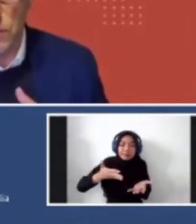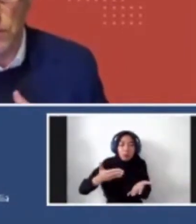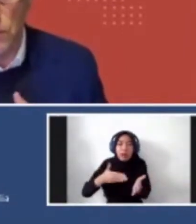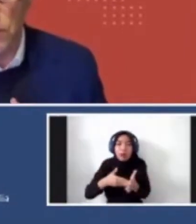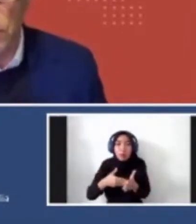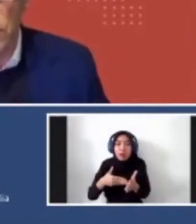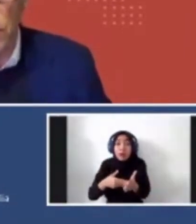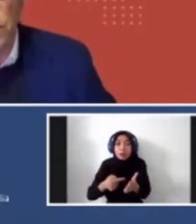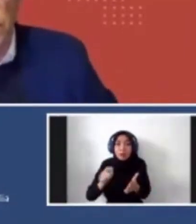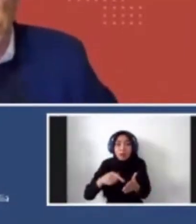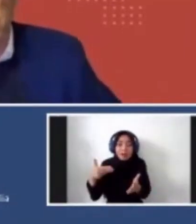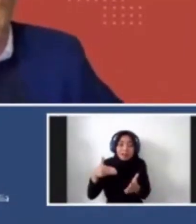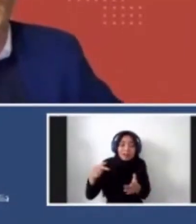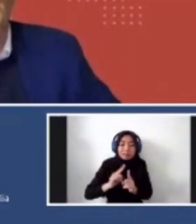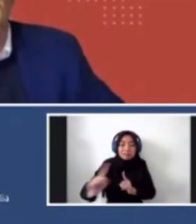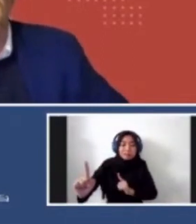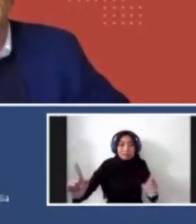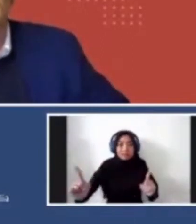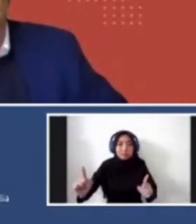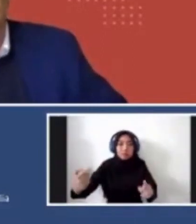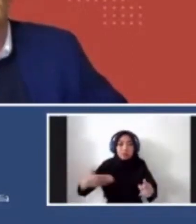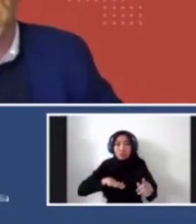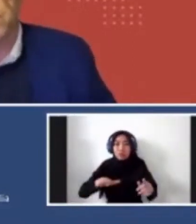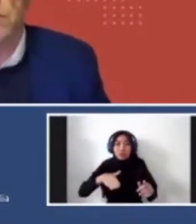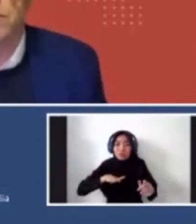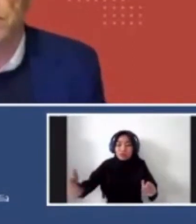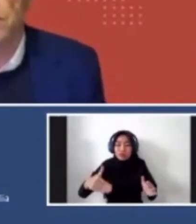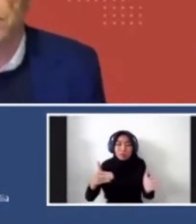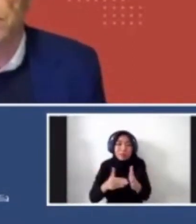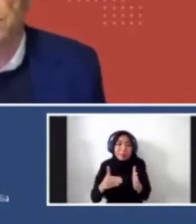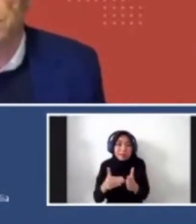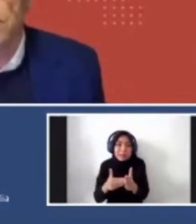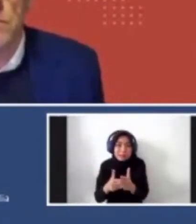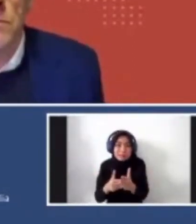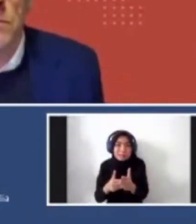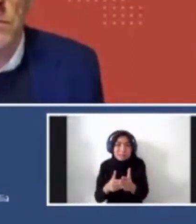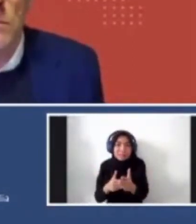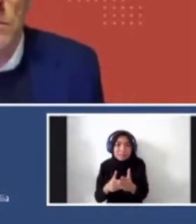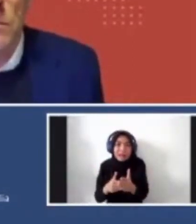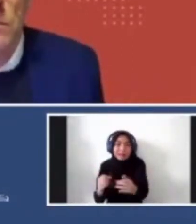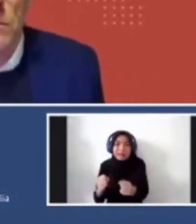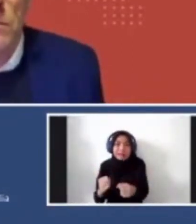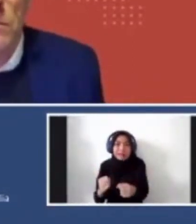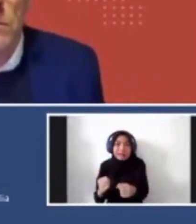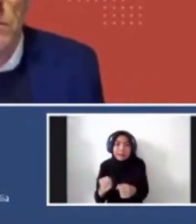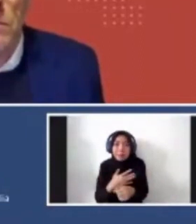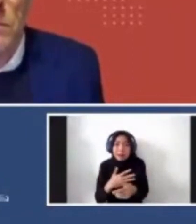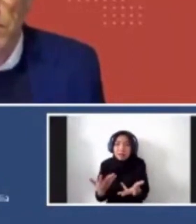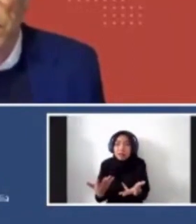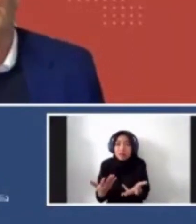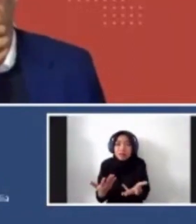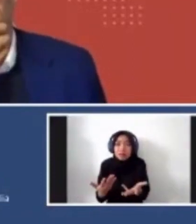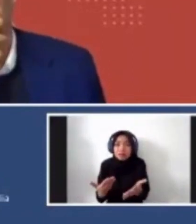because the social distancing, also the lack of mobility, uh, have make us, you know, uh, we have